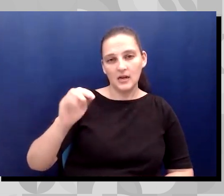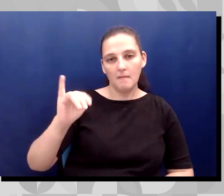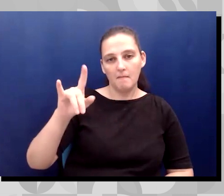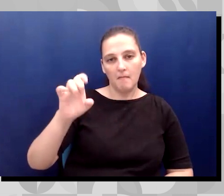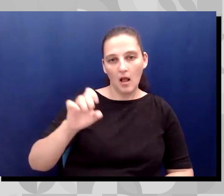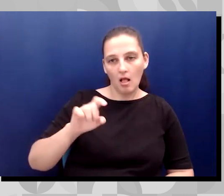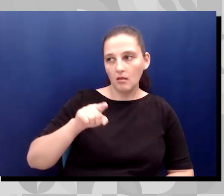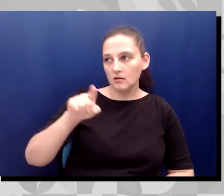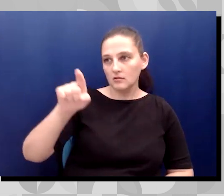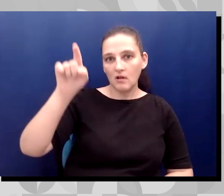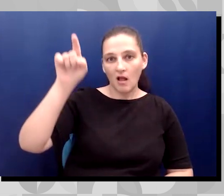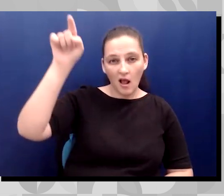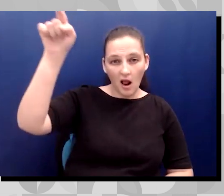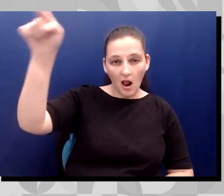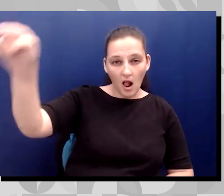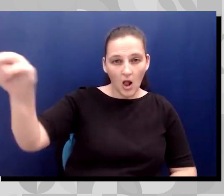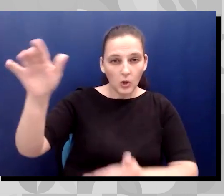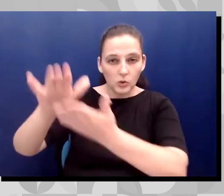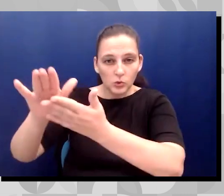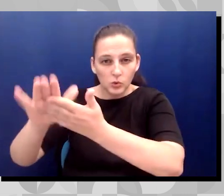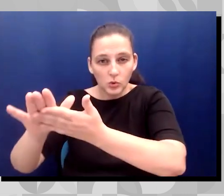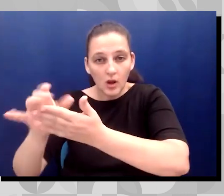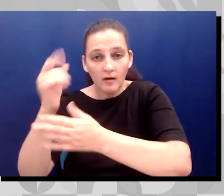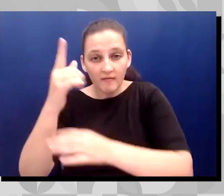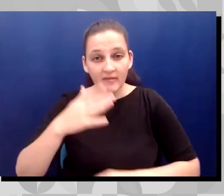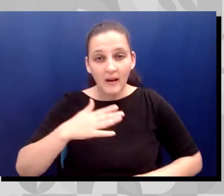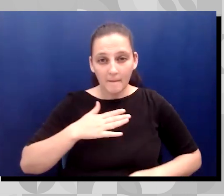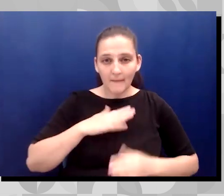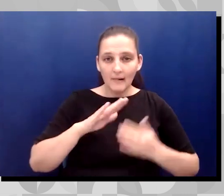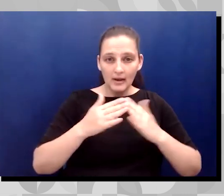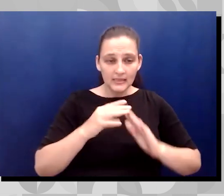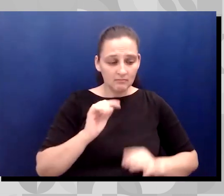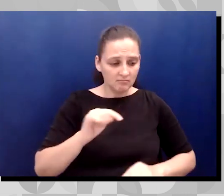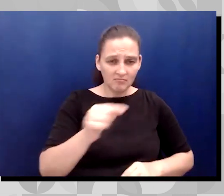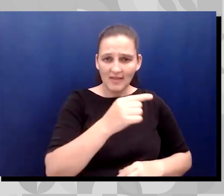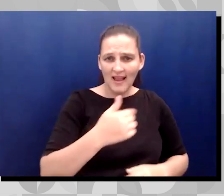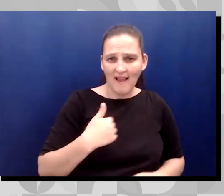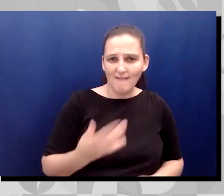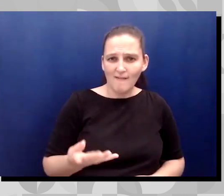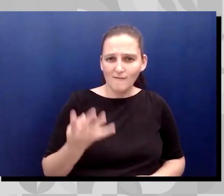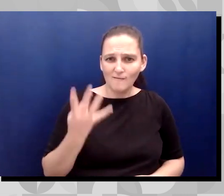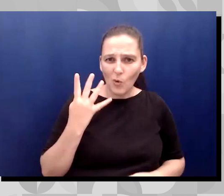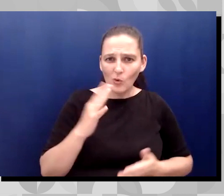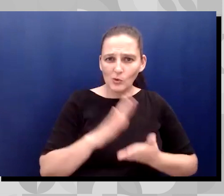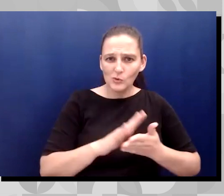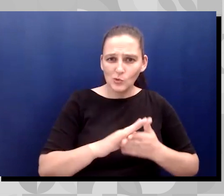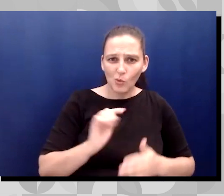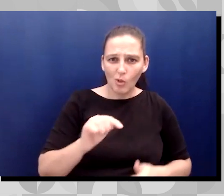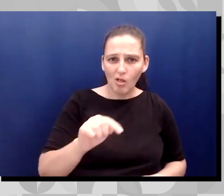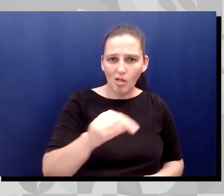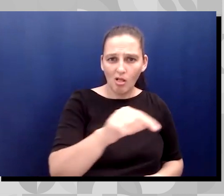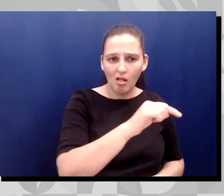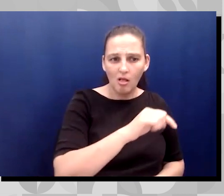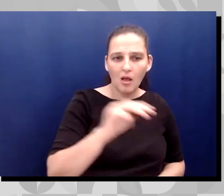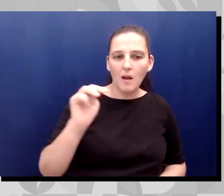in my city of Montebello, but those schools